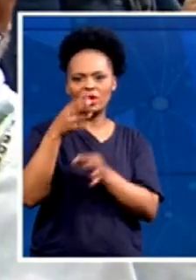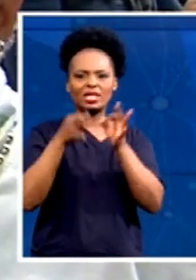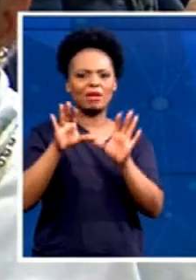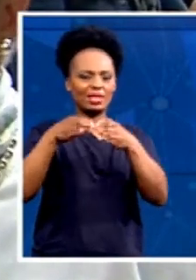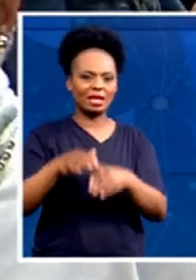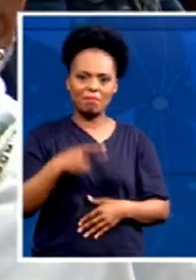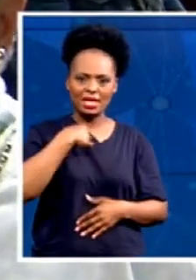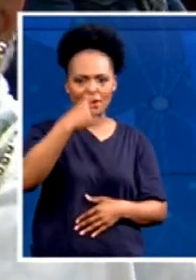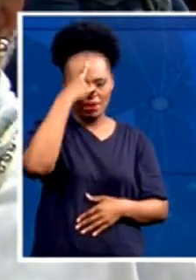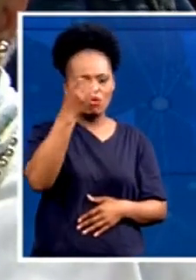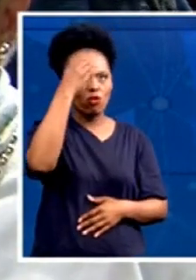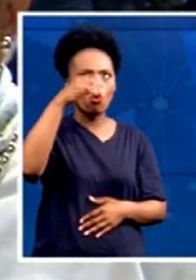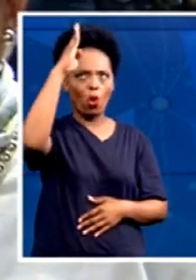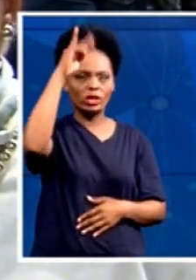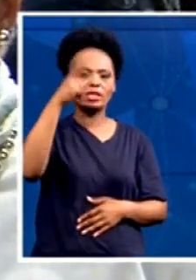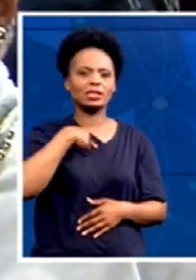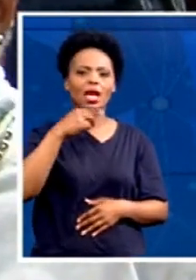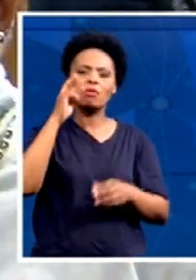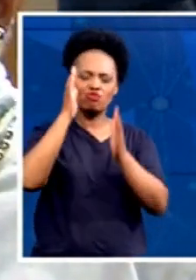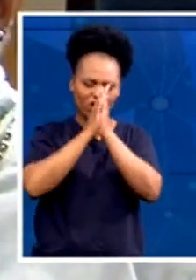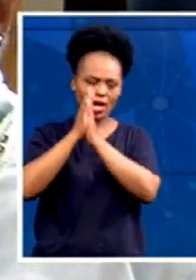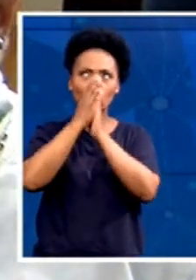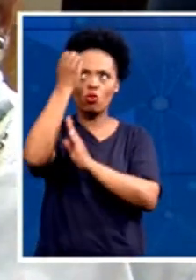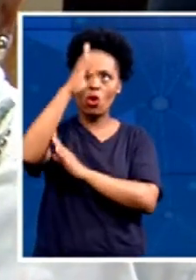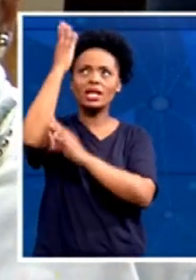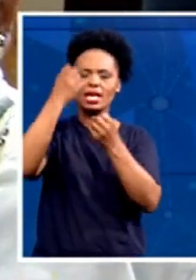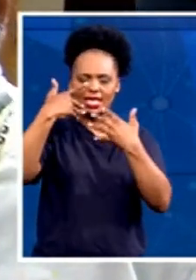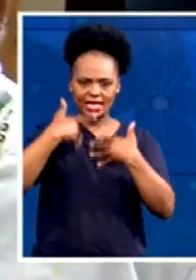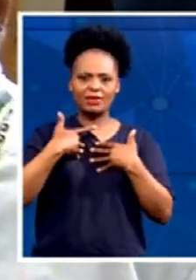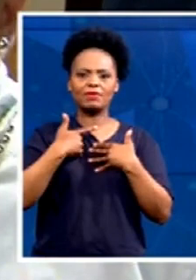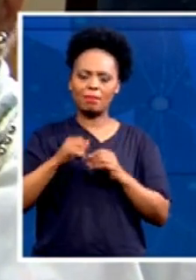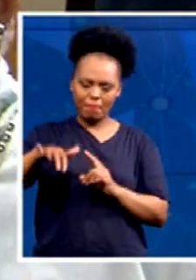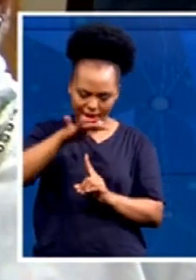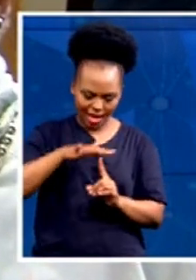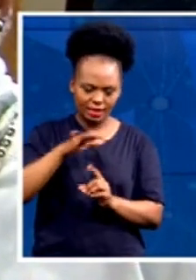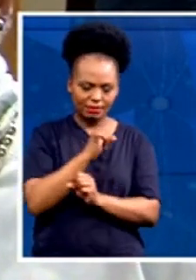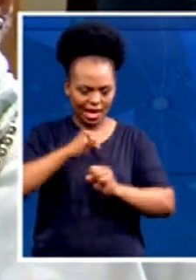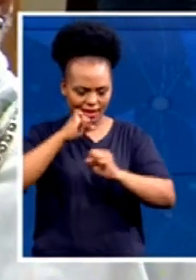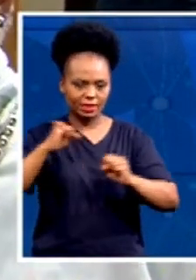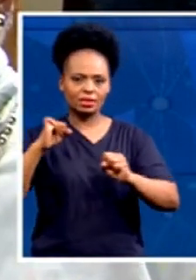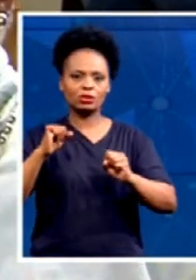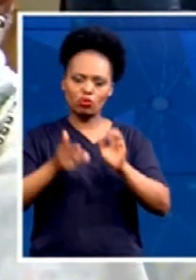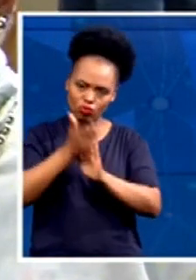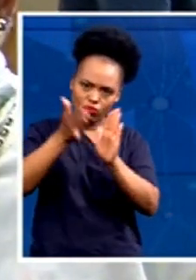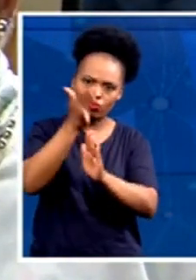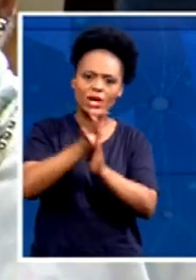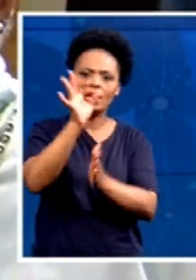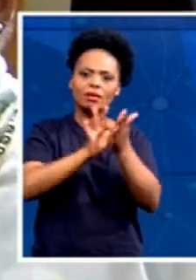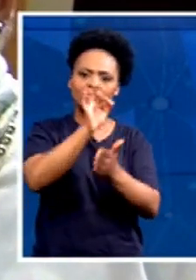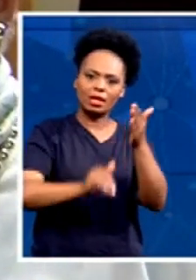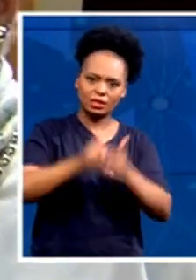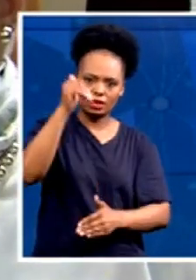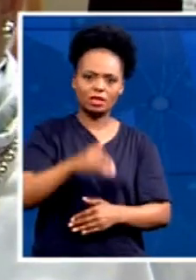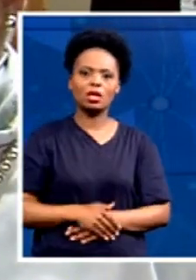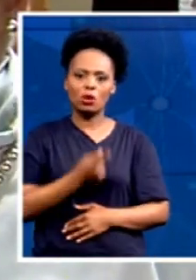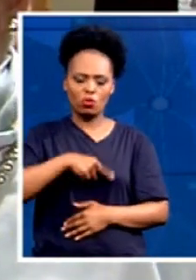us the space and the place to go forward in these elections. We are growing tremendously in Limpopo. You know, we never had